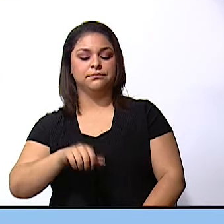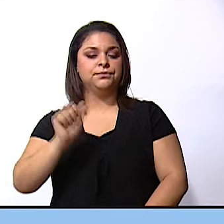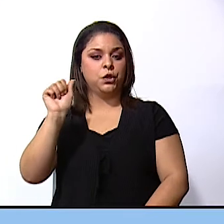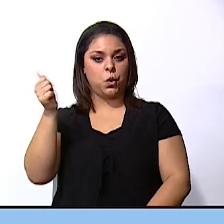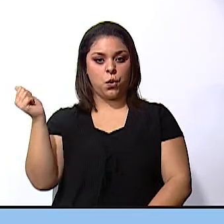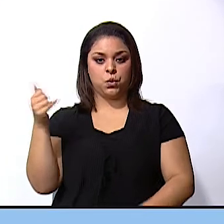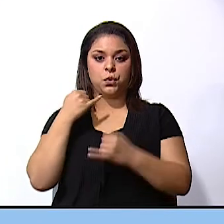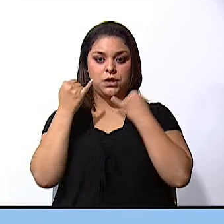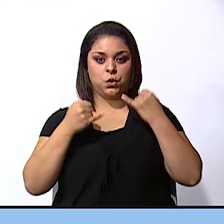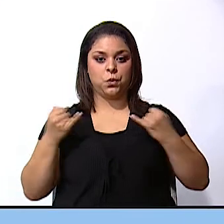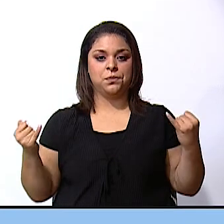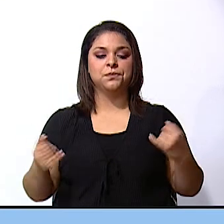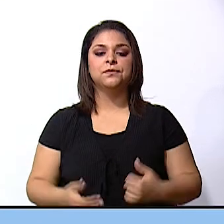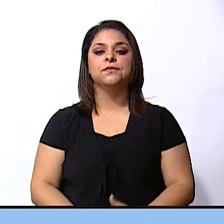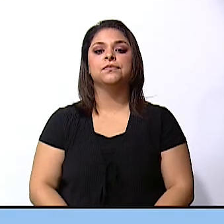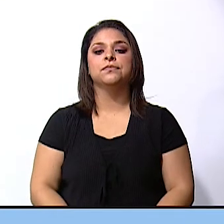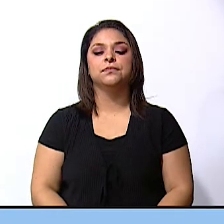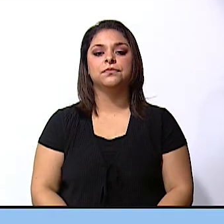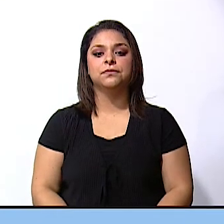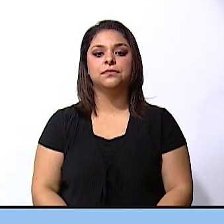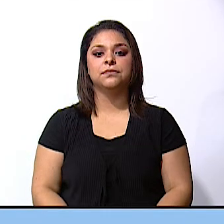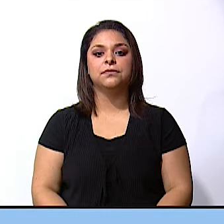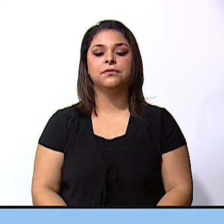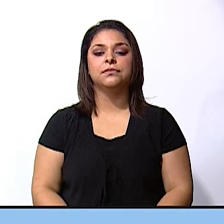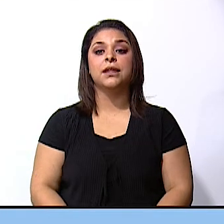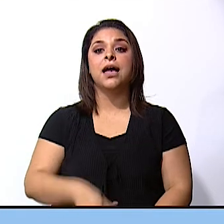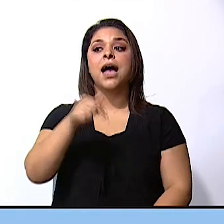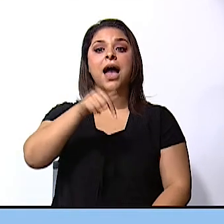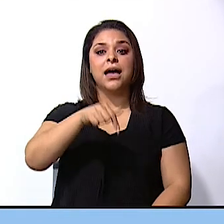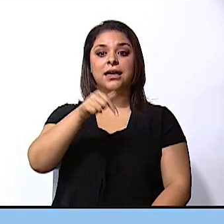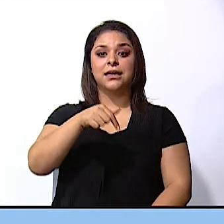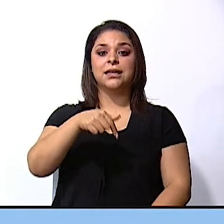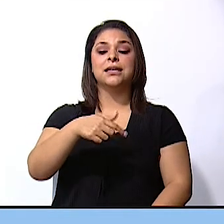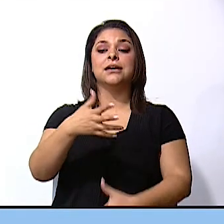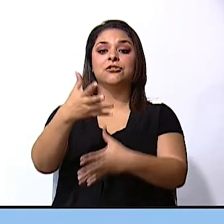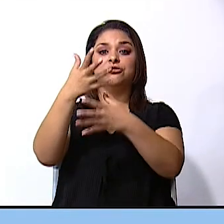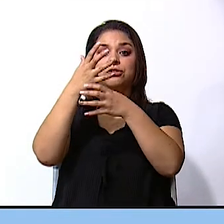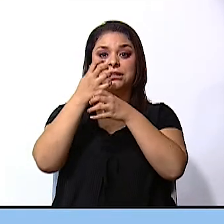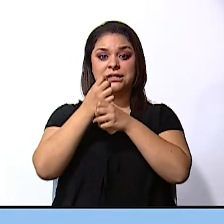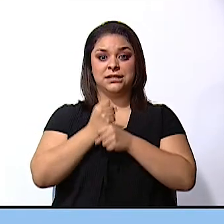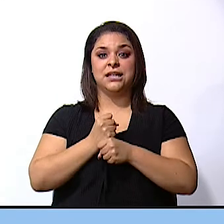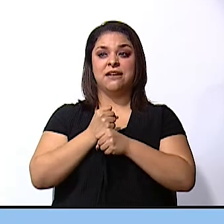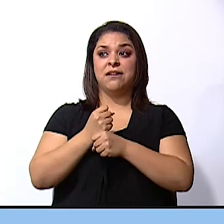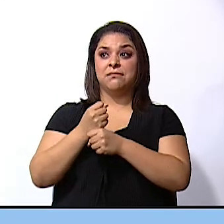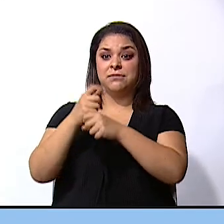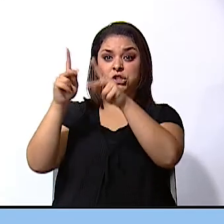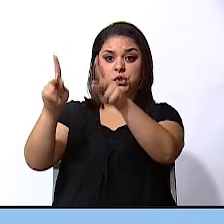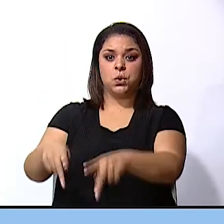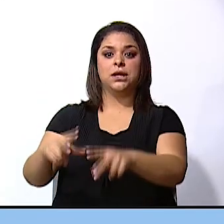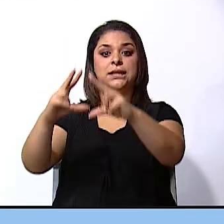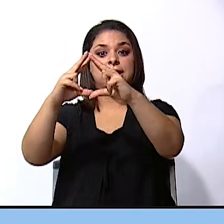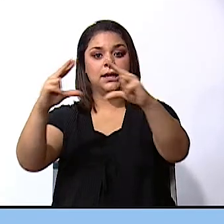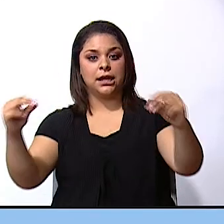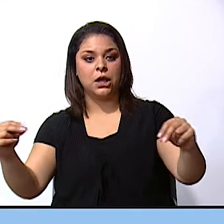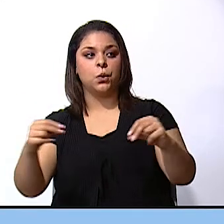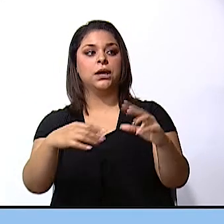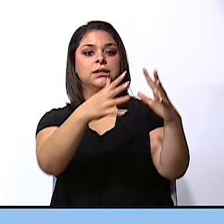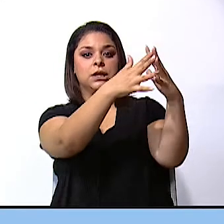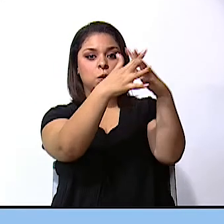Nowadays, we are receiving migrations from Nicaragua, USA,